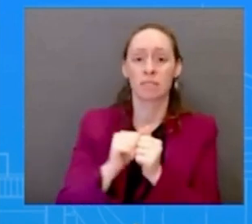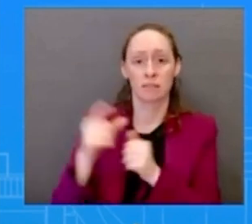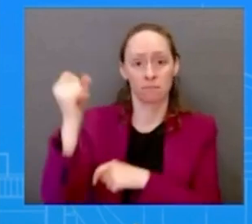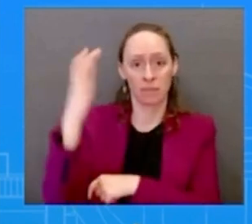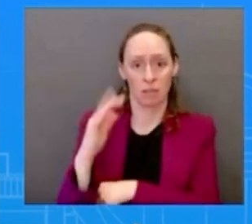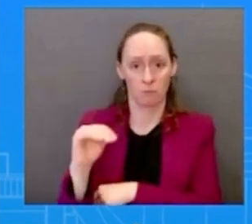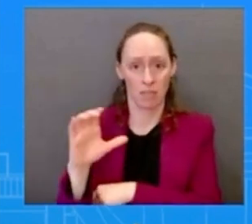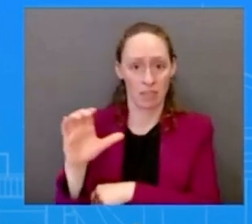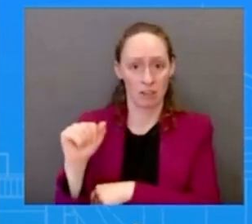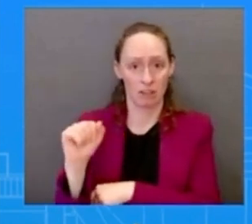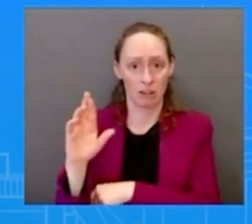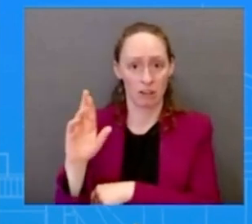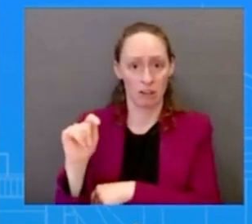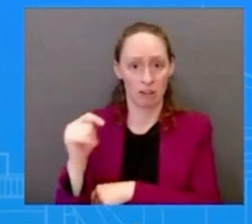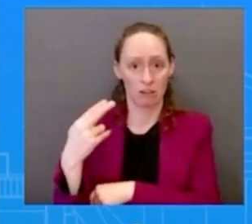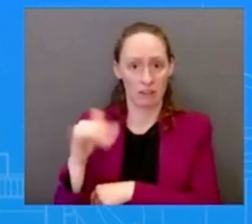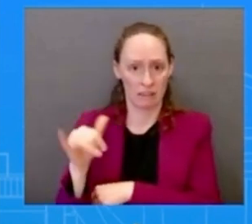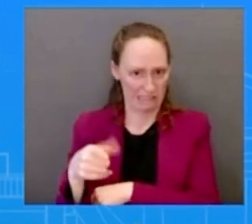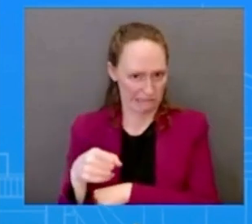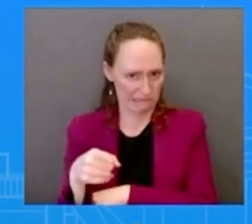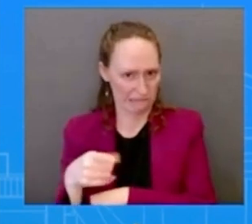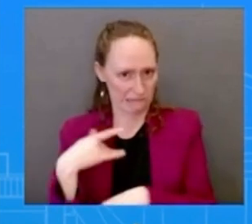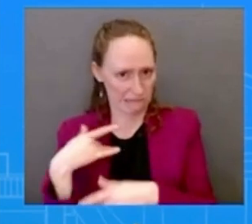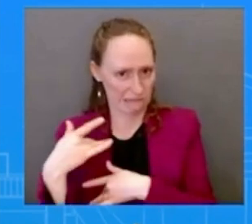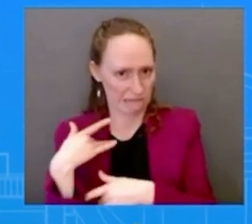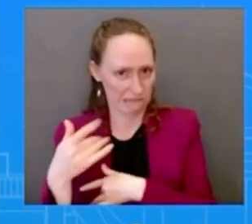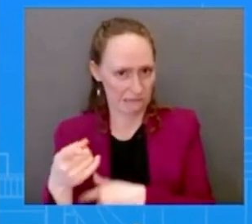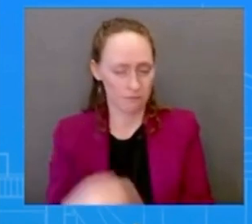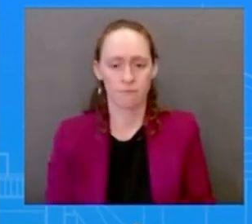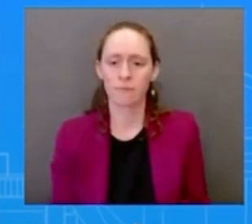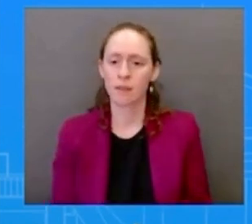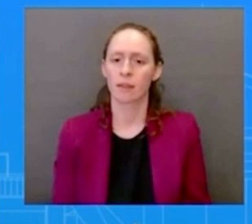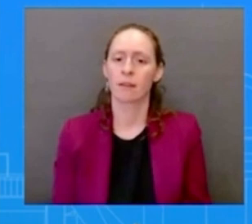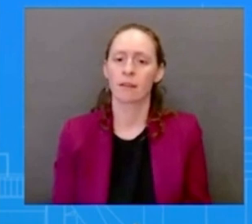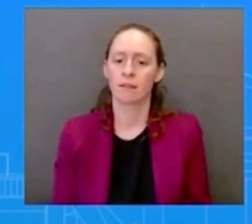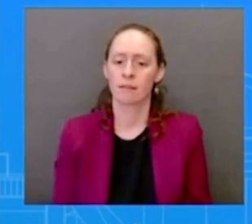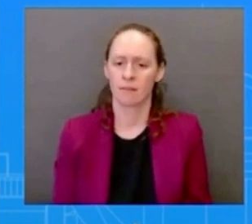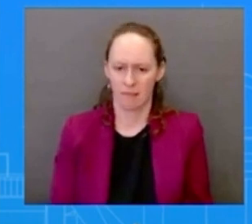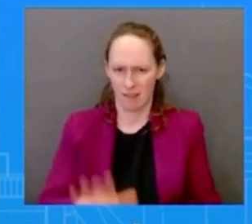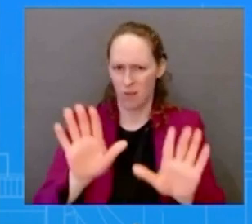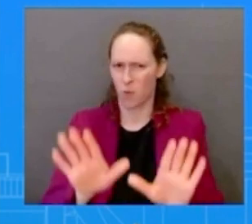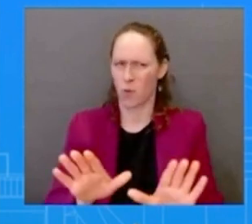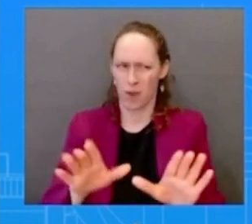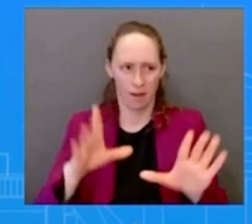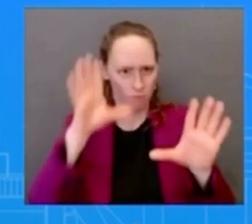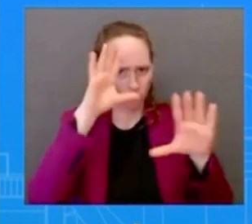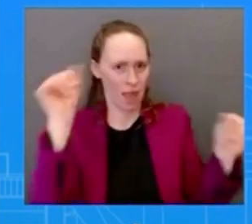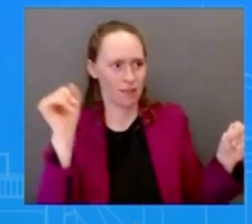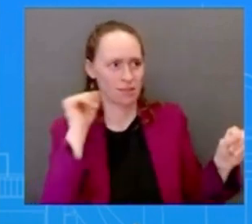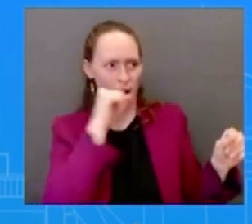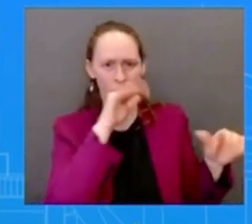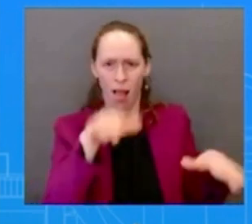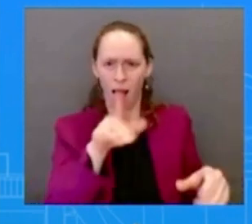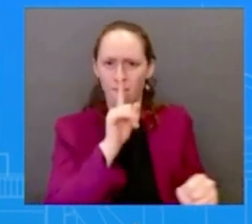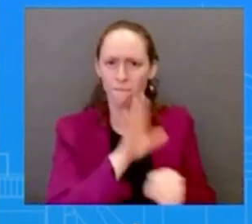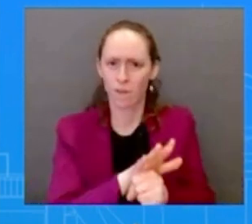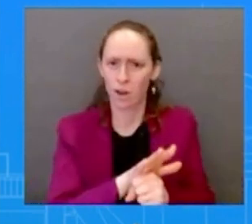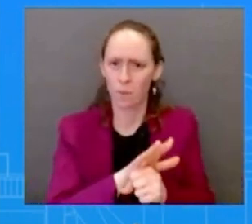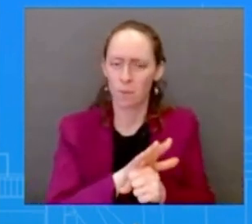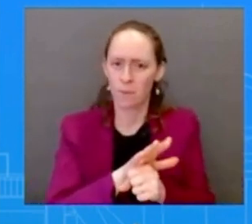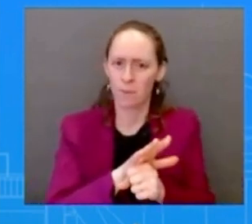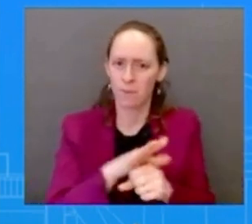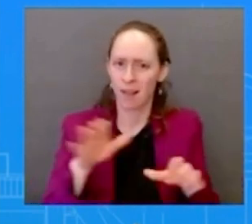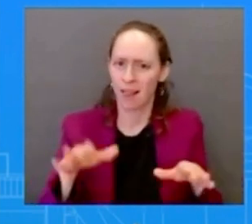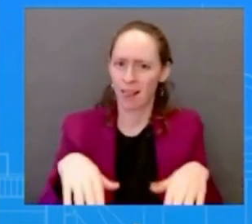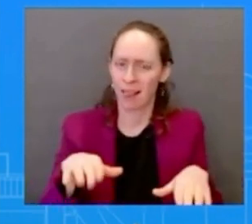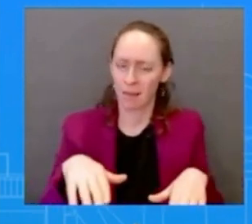or taiwan has announced any transit at this time there's a couple things i do want to say because i know this has come up a couple of times uh and so